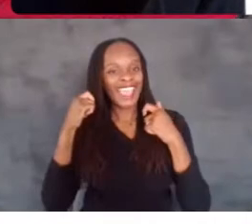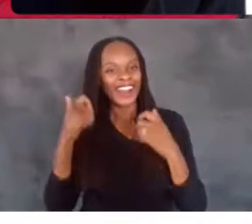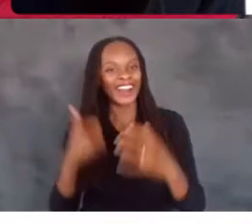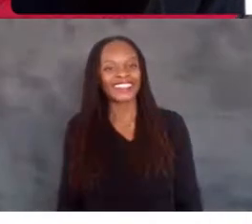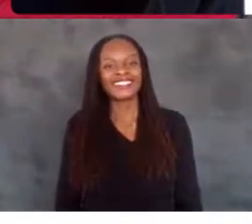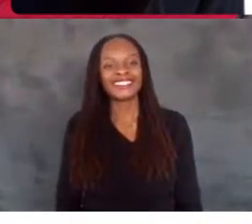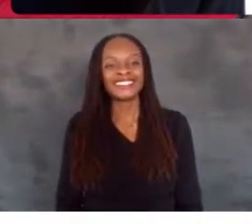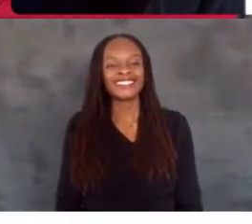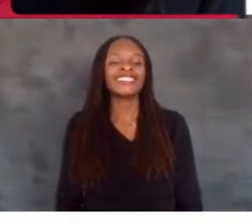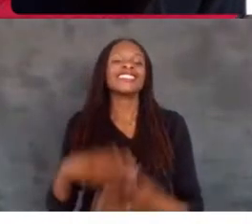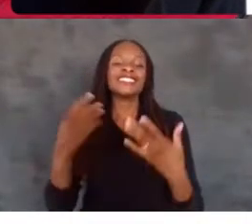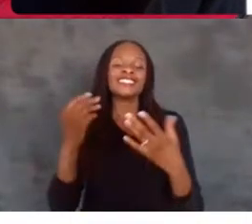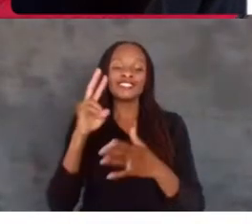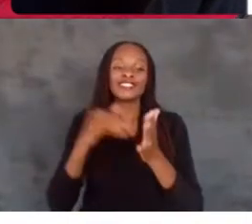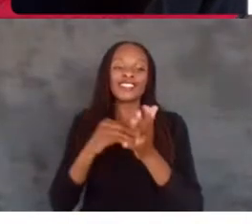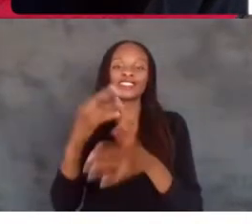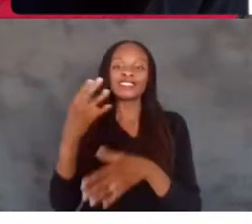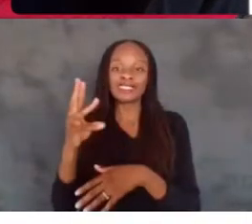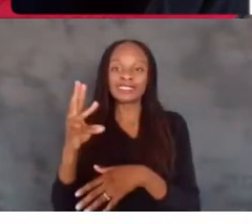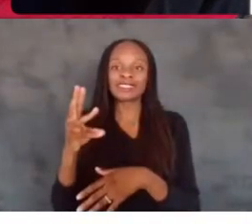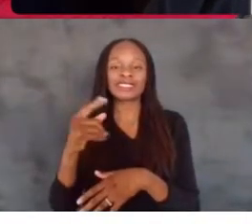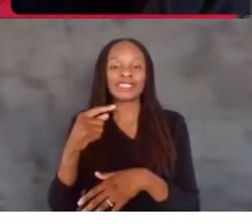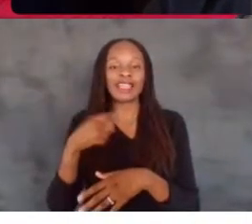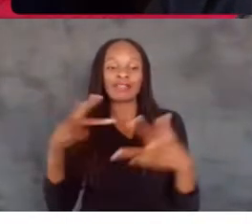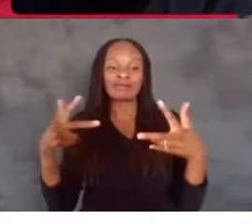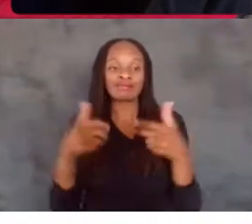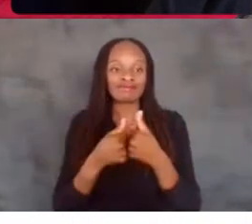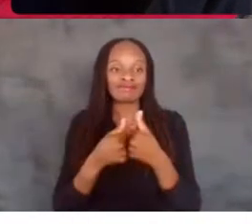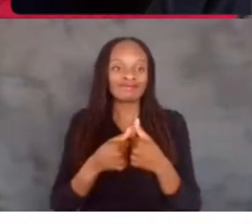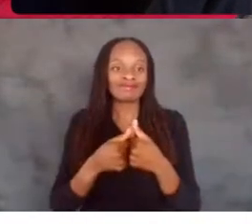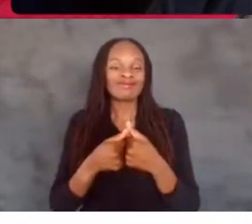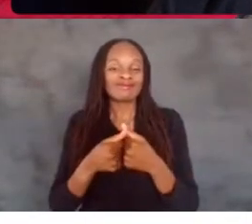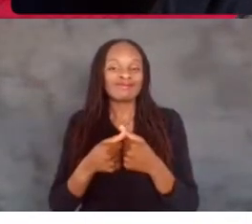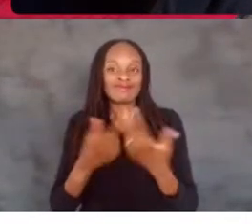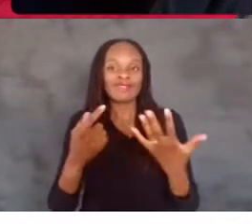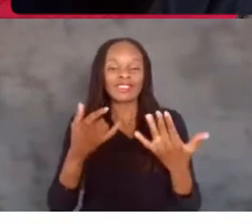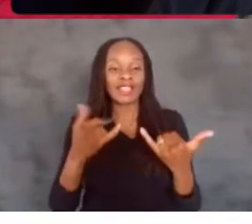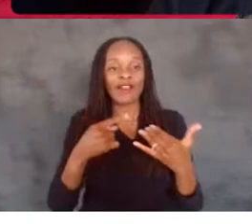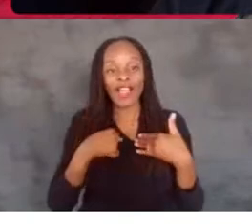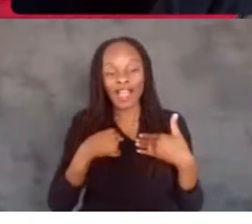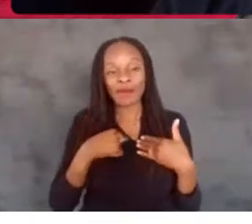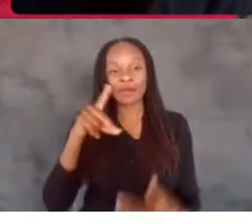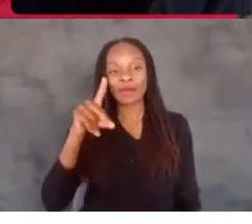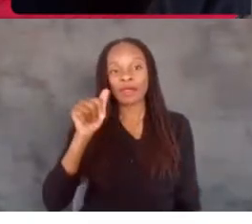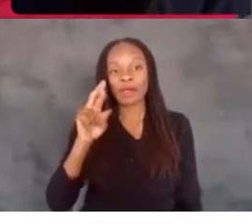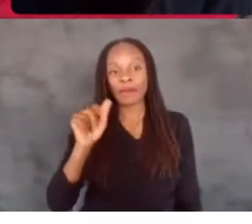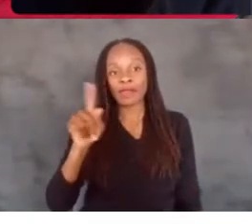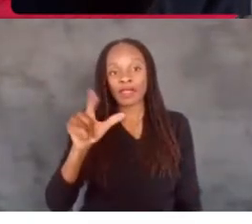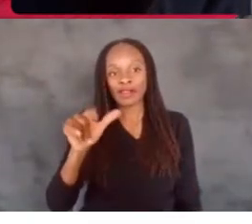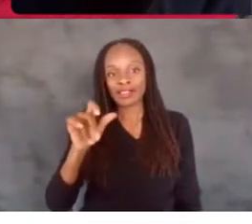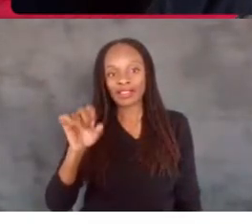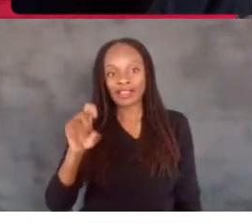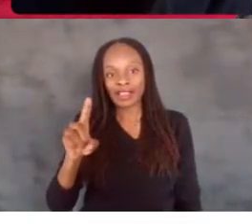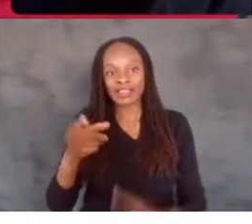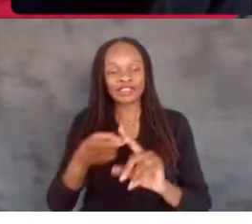In 2016, I was injured in a mountain biking accident that left me paralyzed from the waist down. So I use a wheelchair. And that leads into the setup of